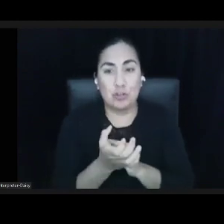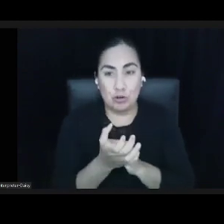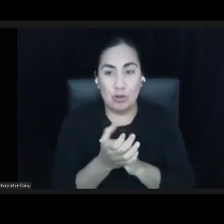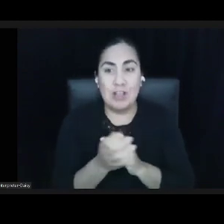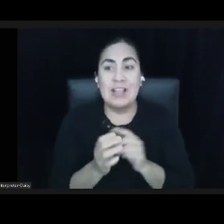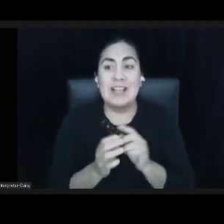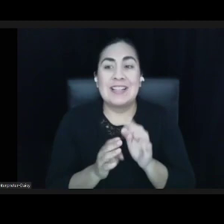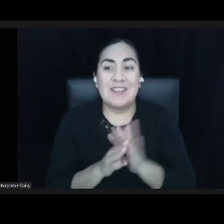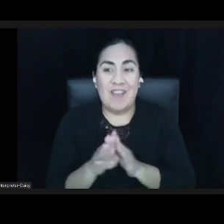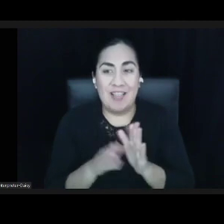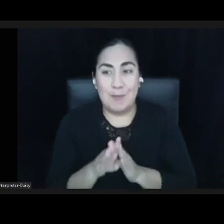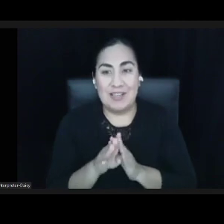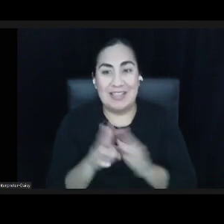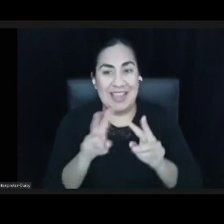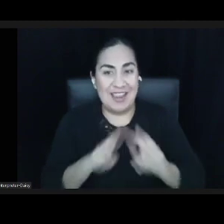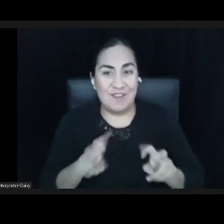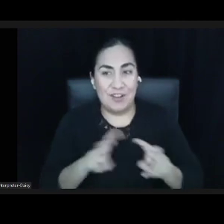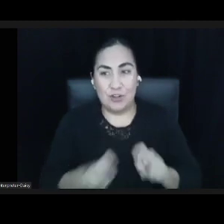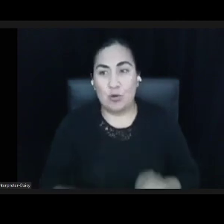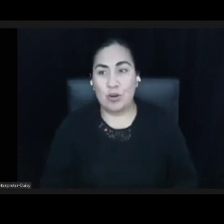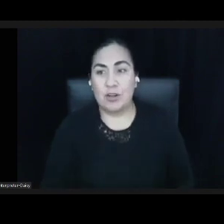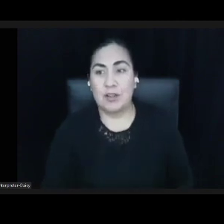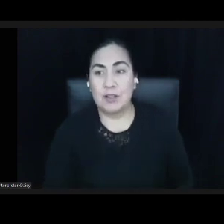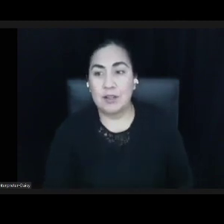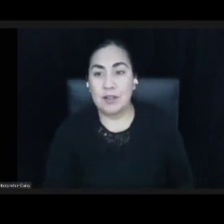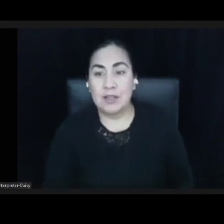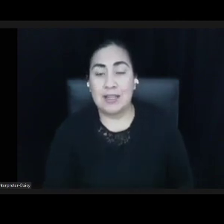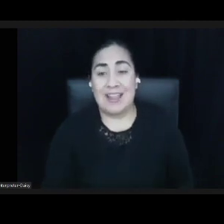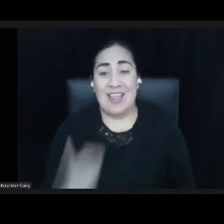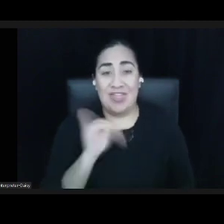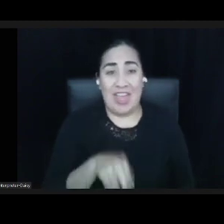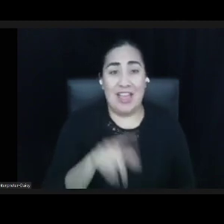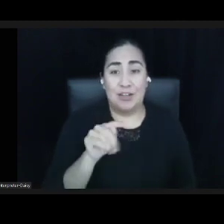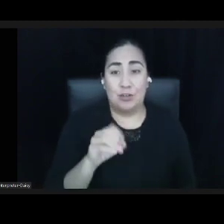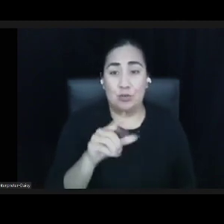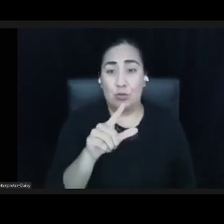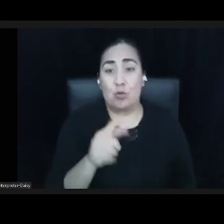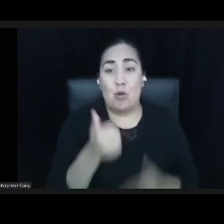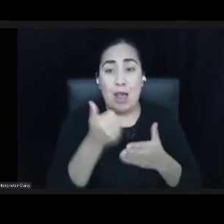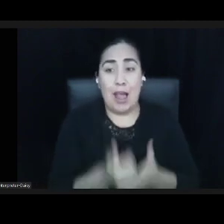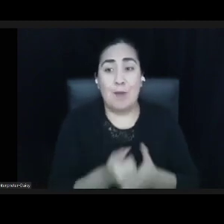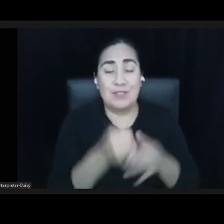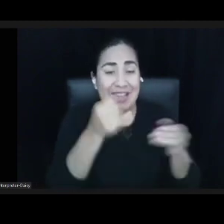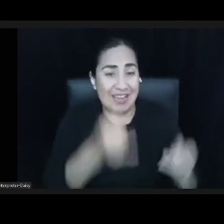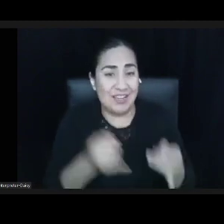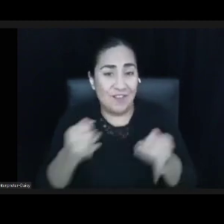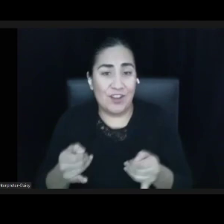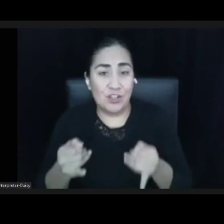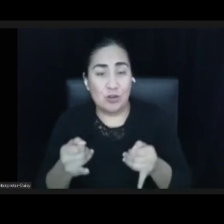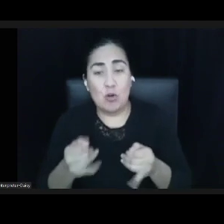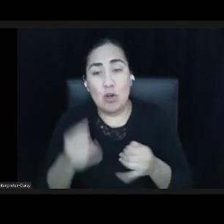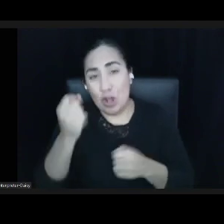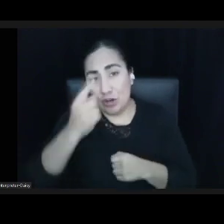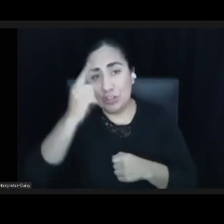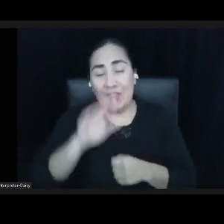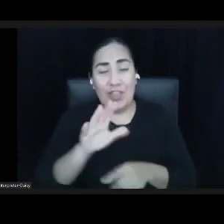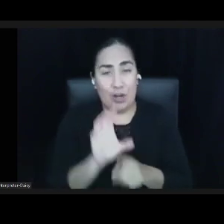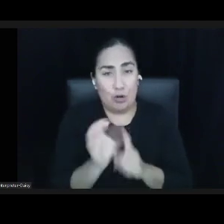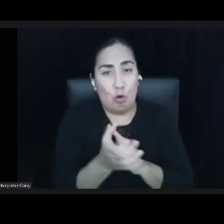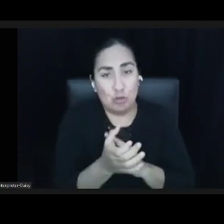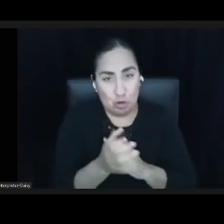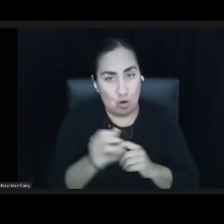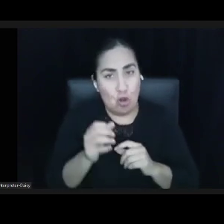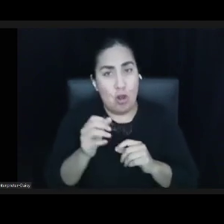because it's a tool that helps individuals and organizations understand their cultural competency along a